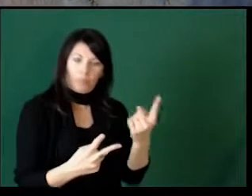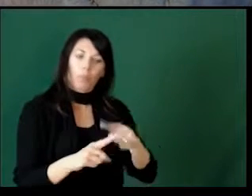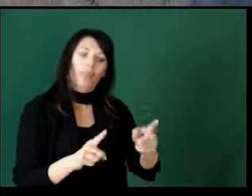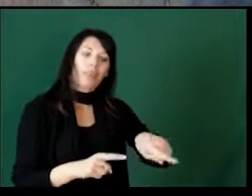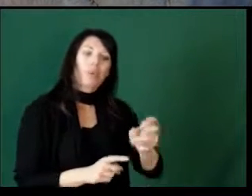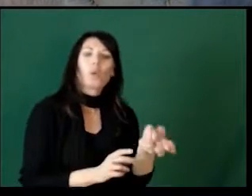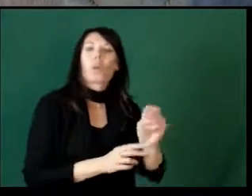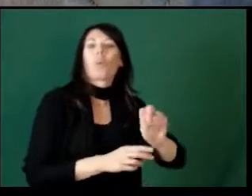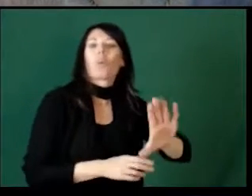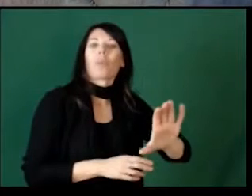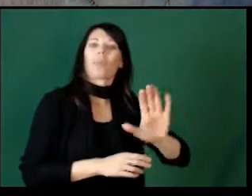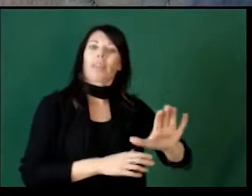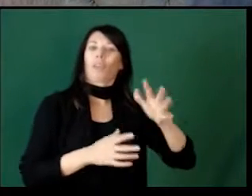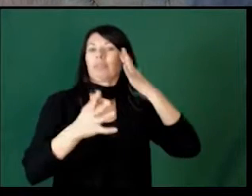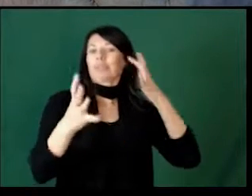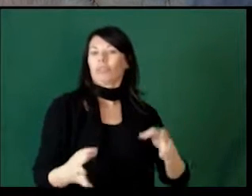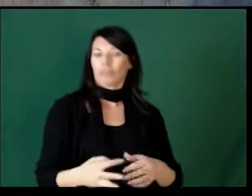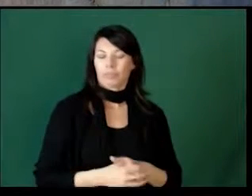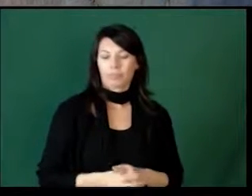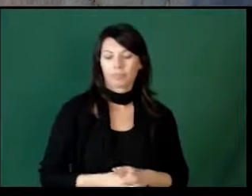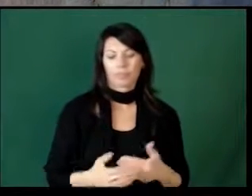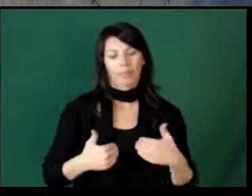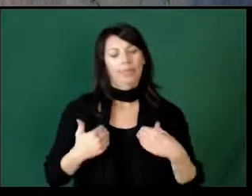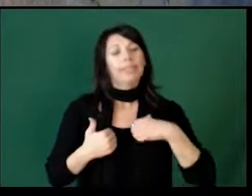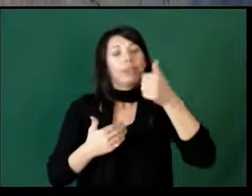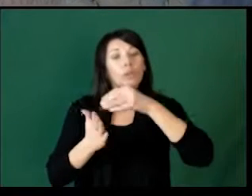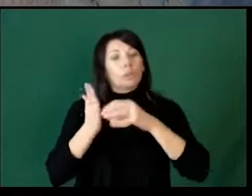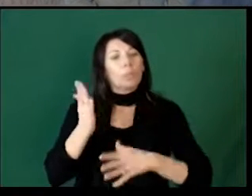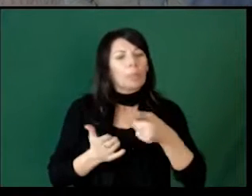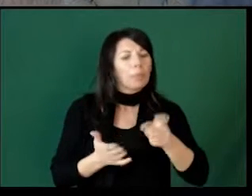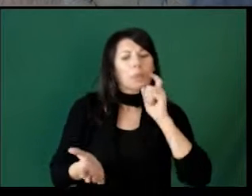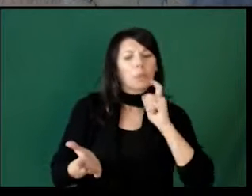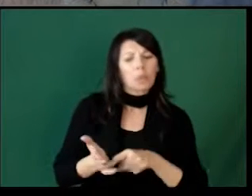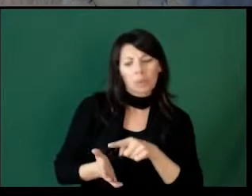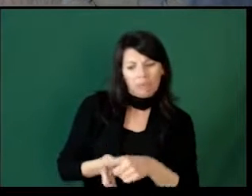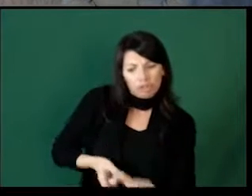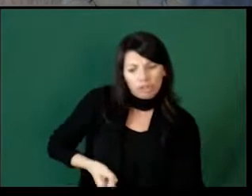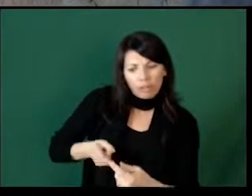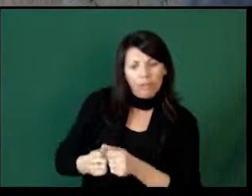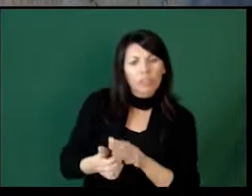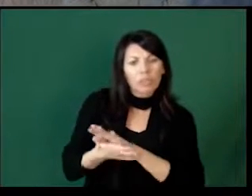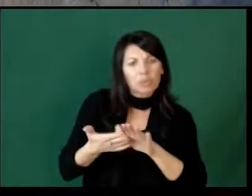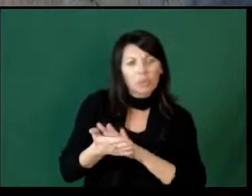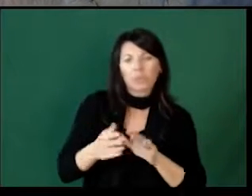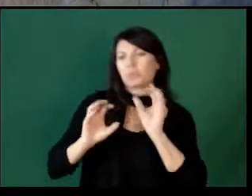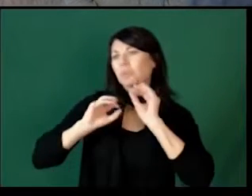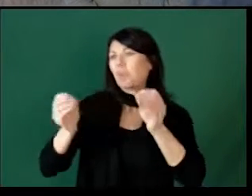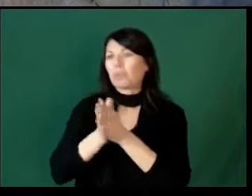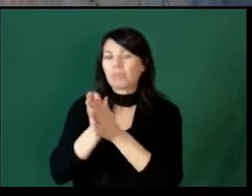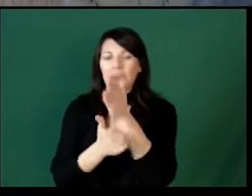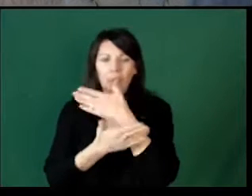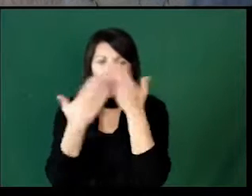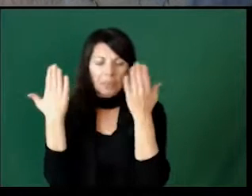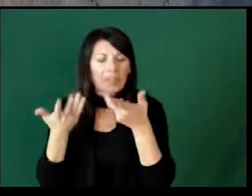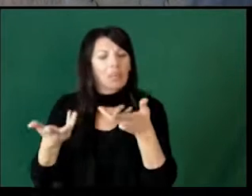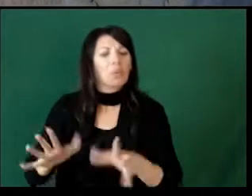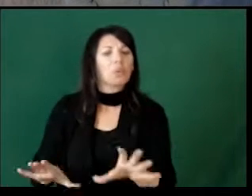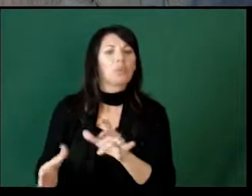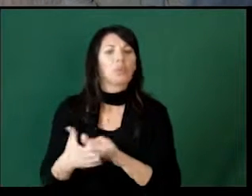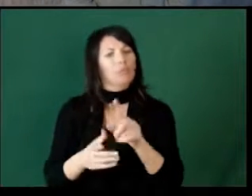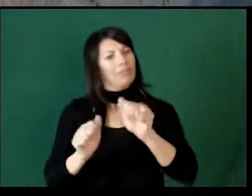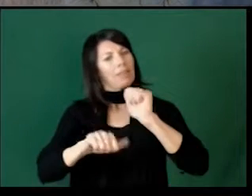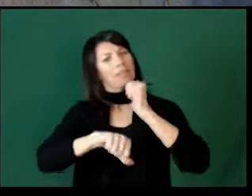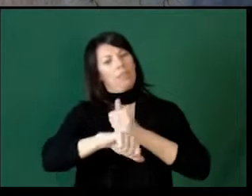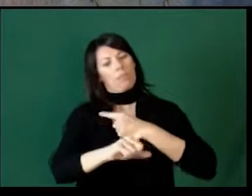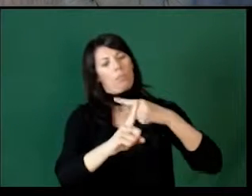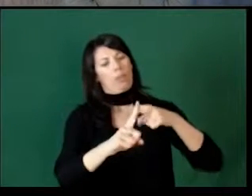but they're kind of owning some of that choice. Younger students, if you're noticing that they're struggling with their chores, they're not motivated, they don't want